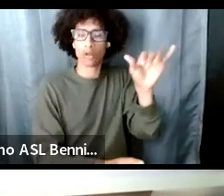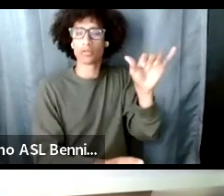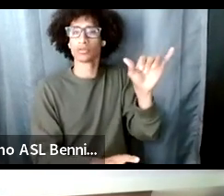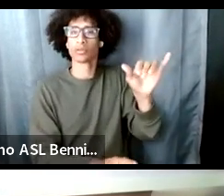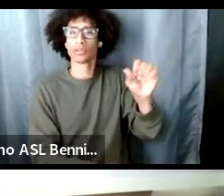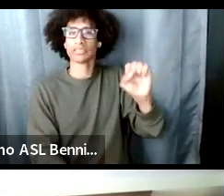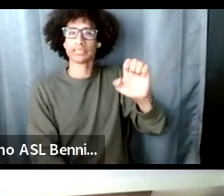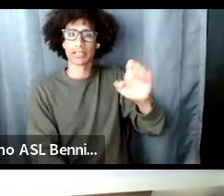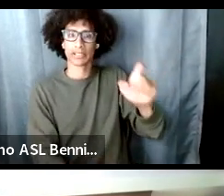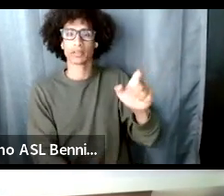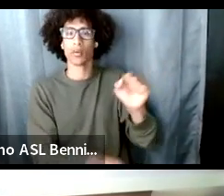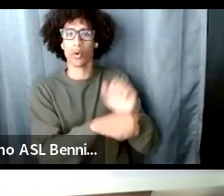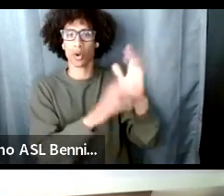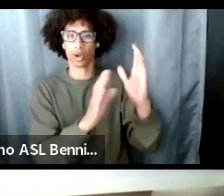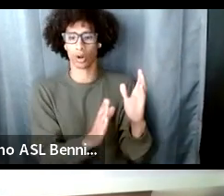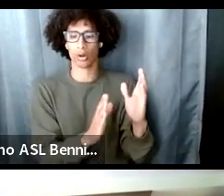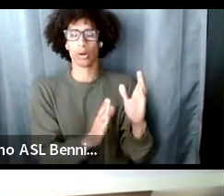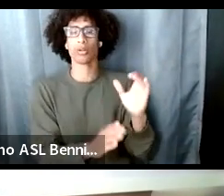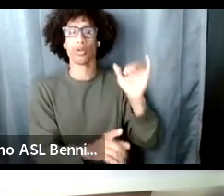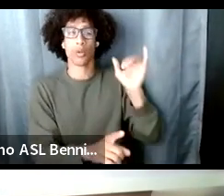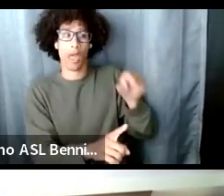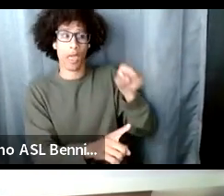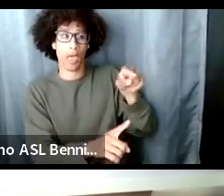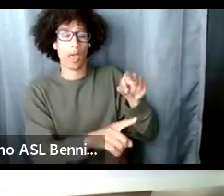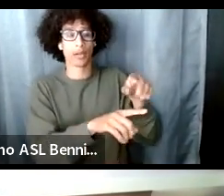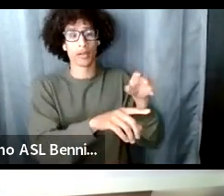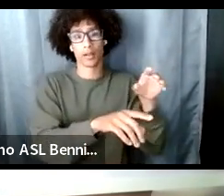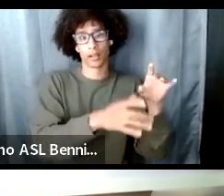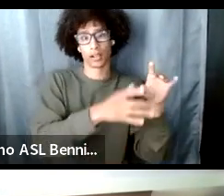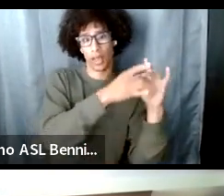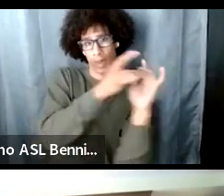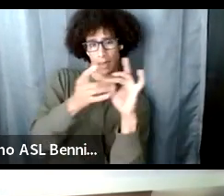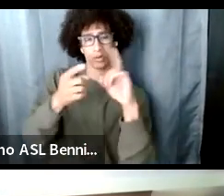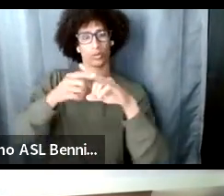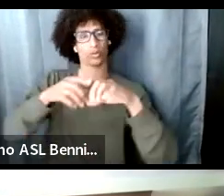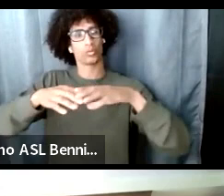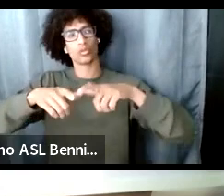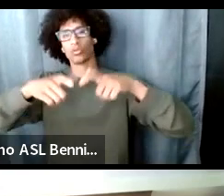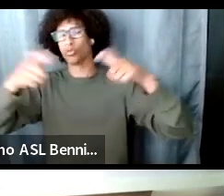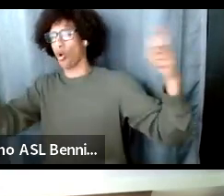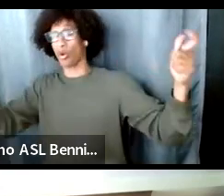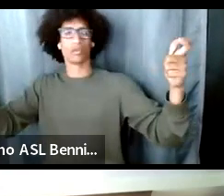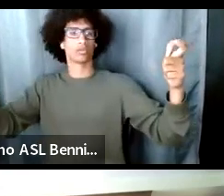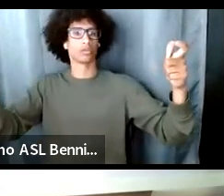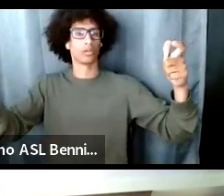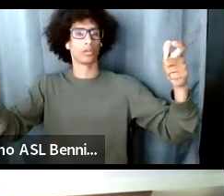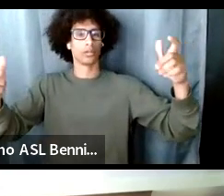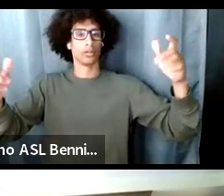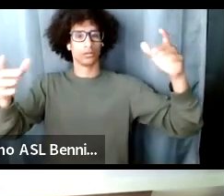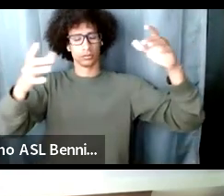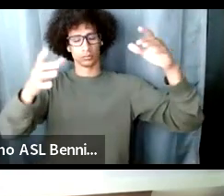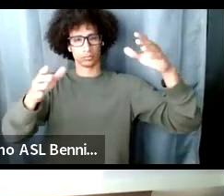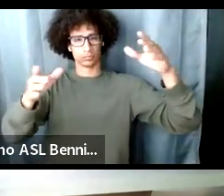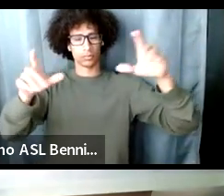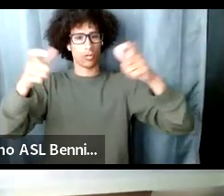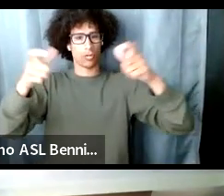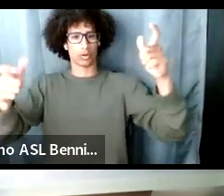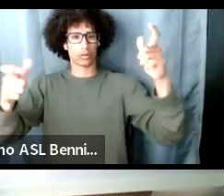story of sex work that's to me the difference so narrative narrative is